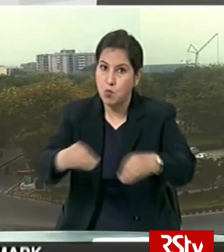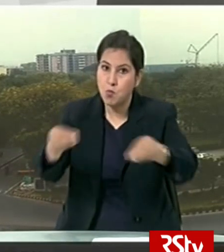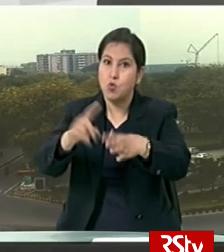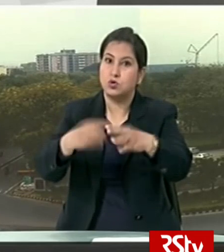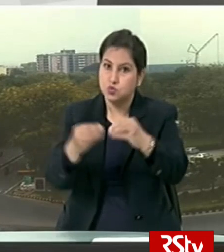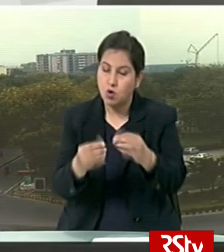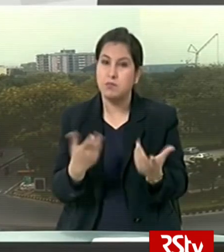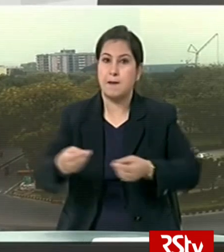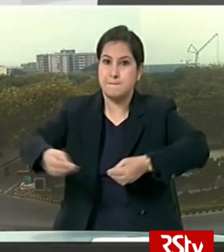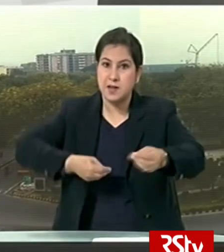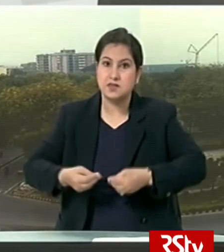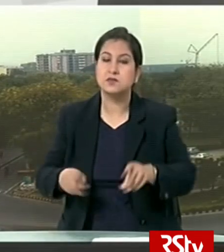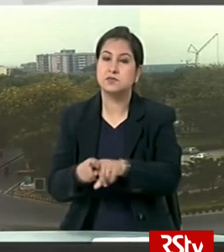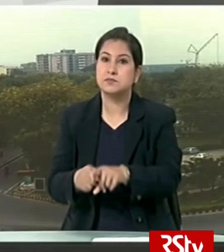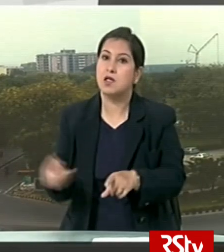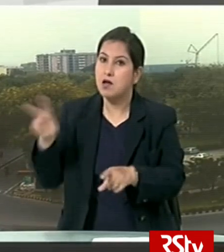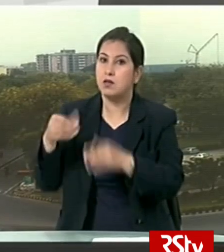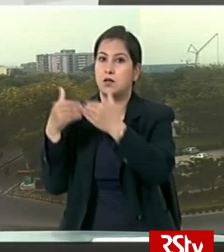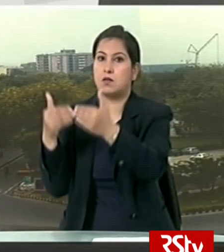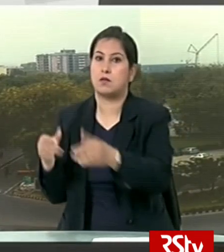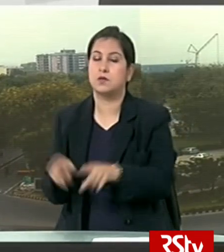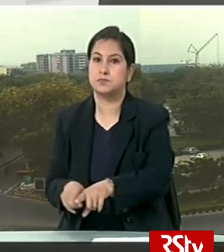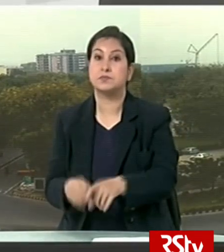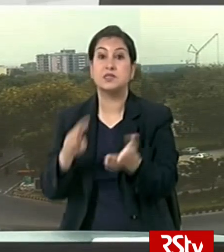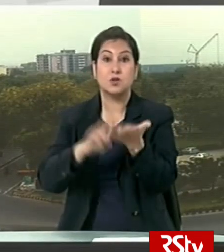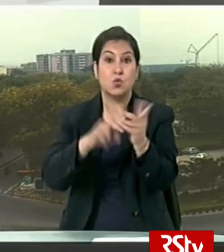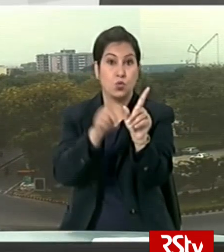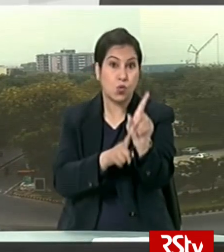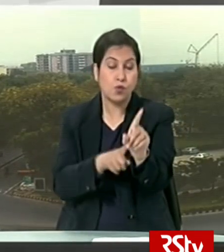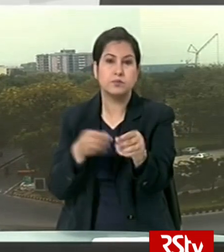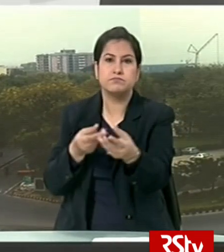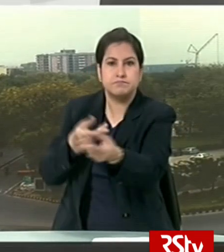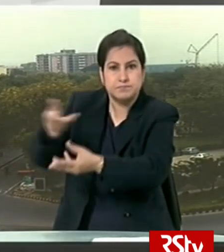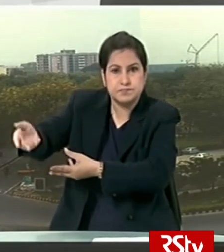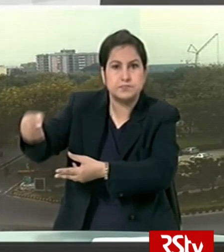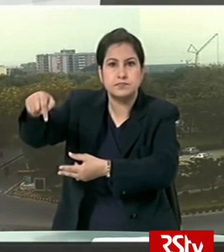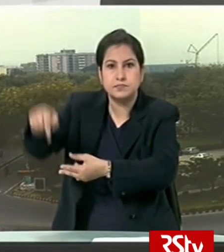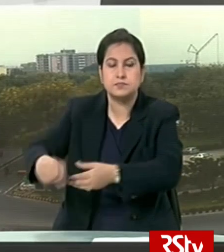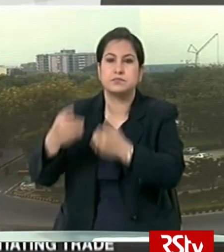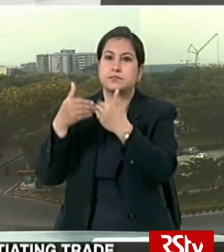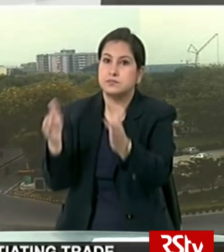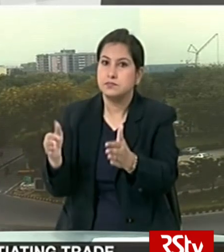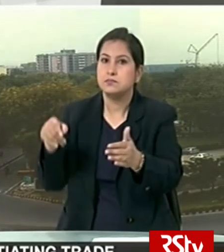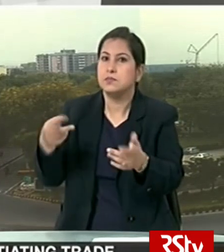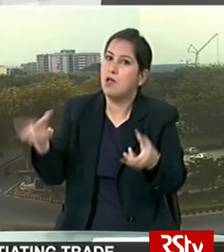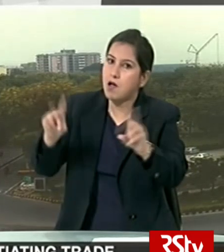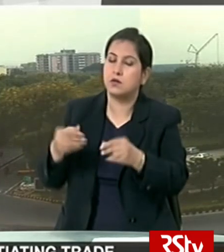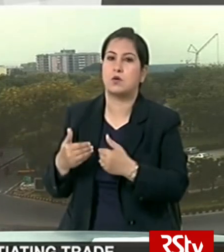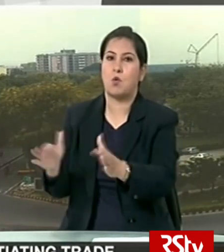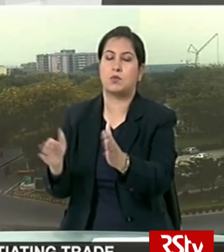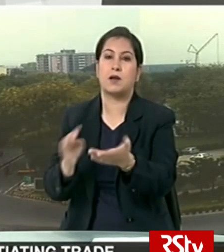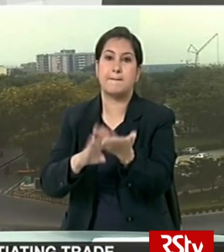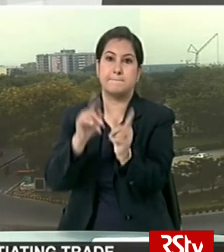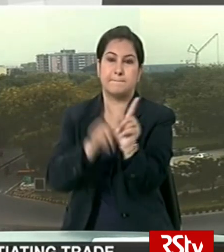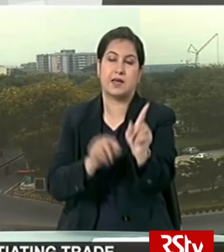businesses back onto the reopening list The New York Stock Exchange trading floor will partially reopen on the